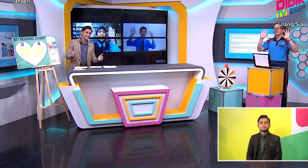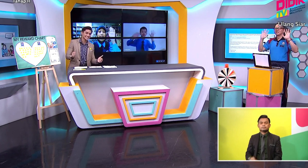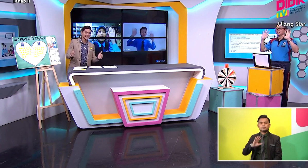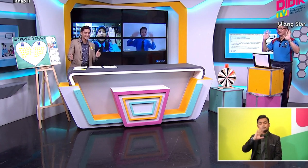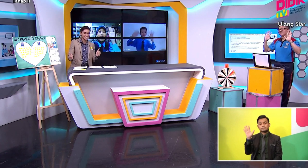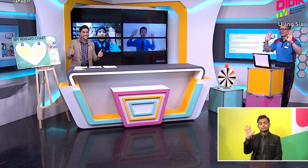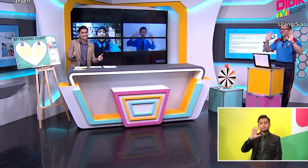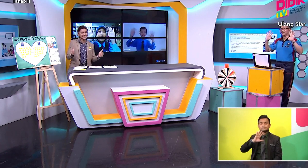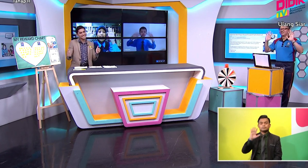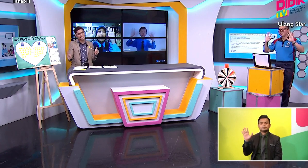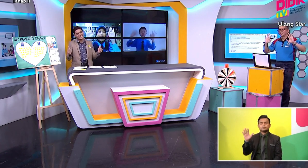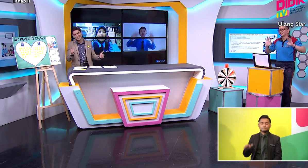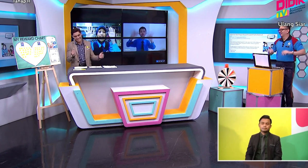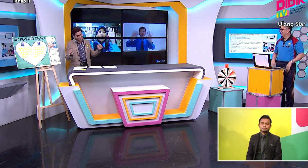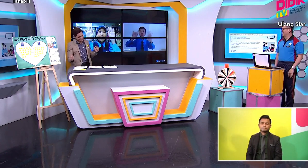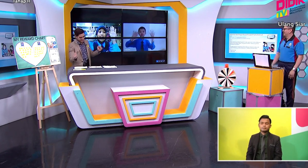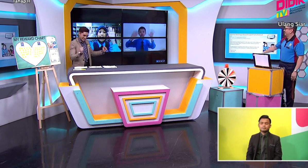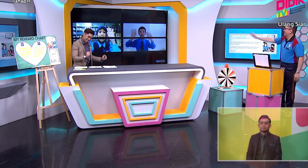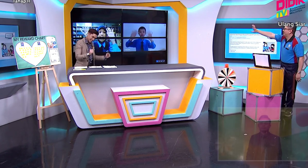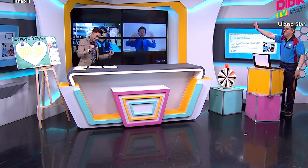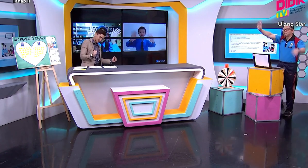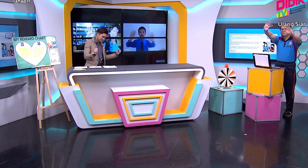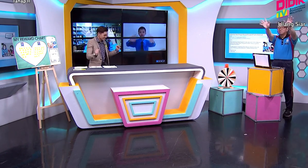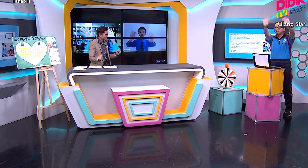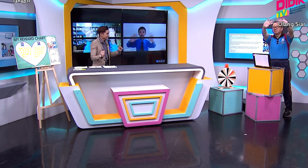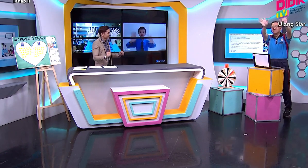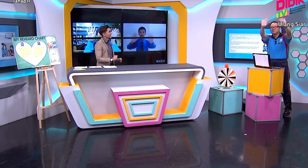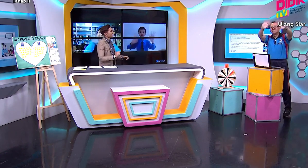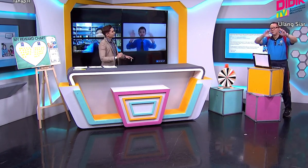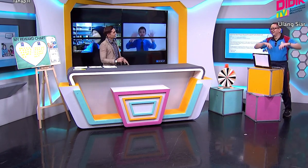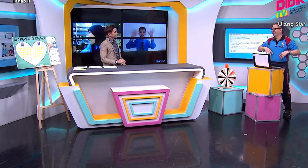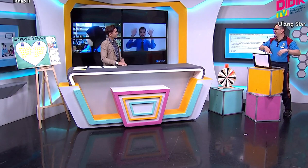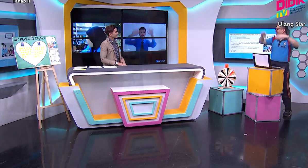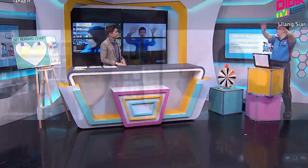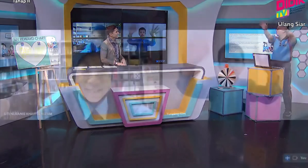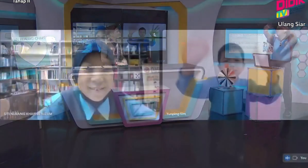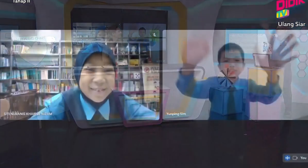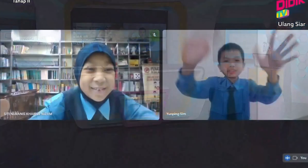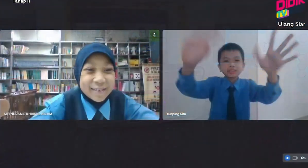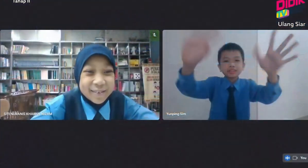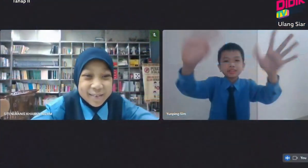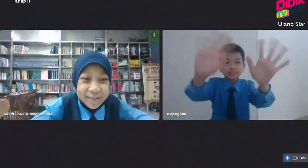Thank you Thank you much, You're welcome. Thank you,